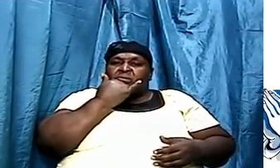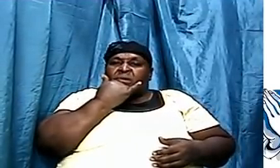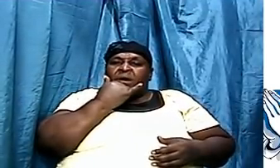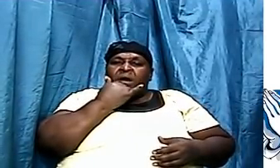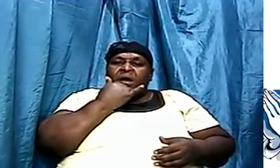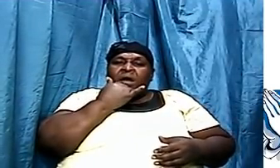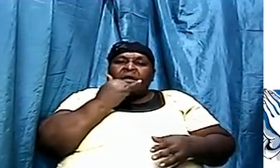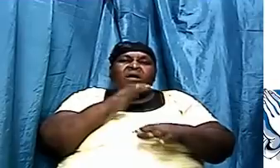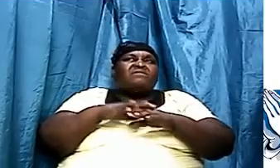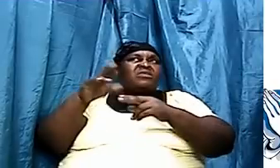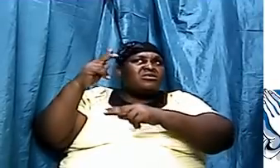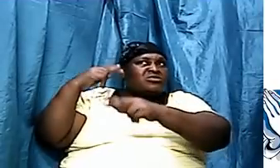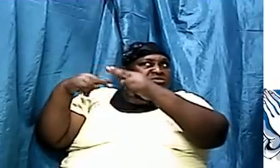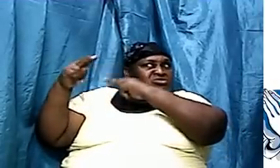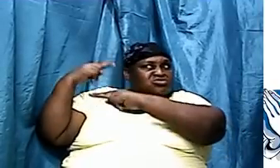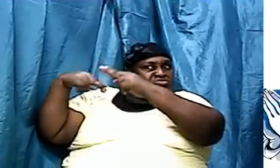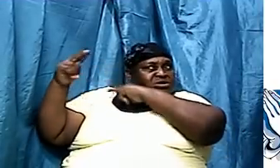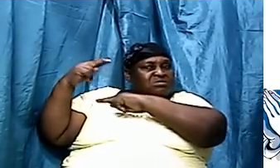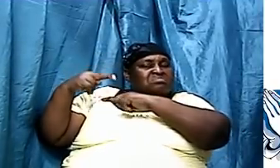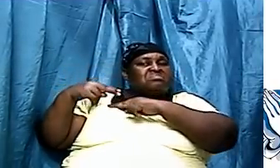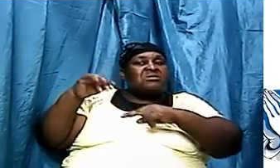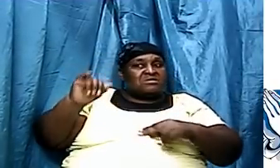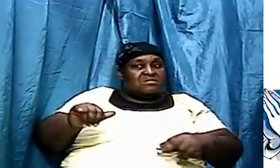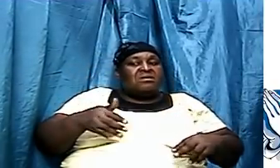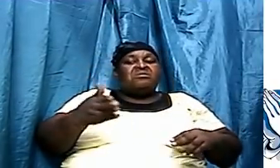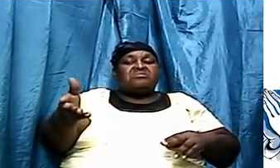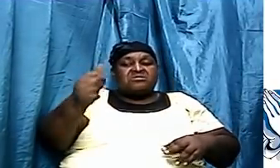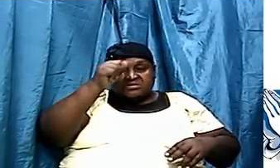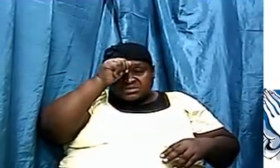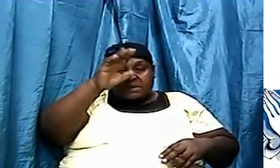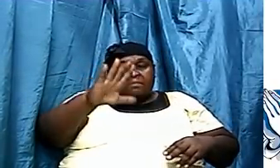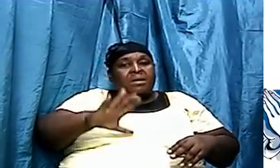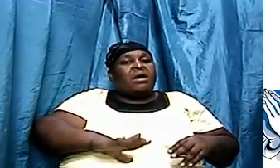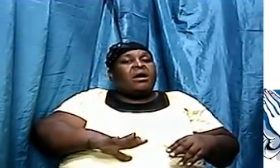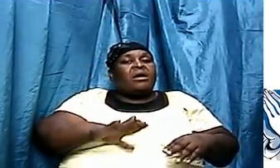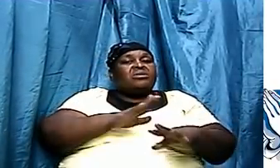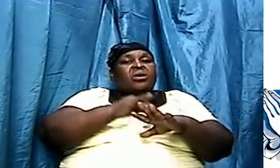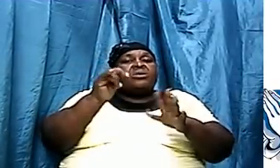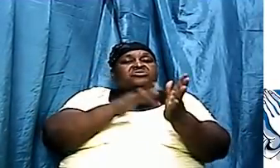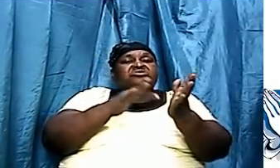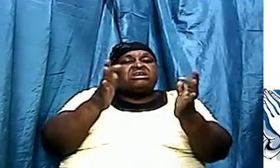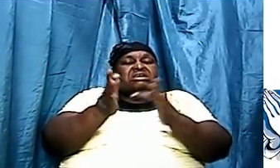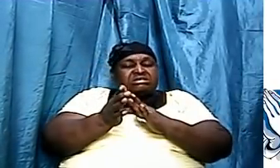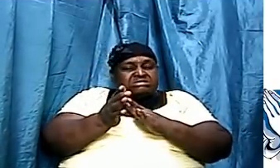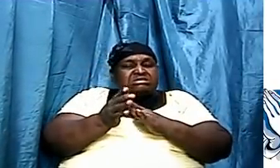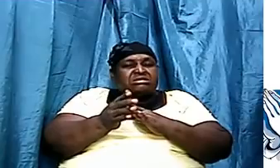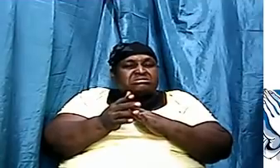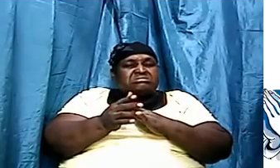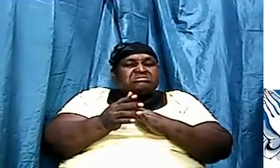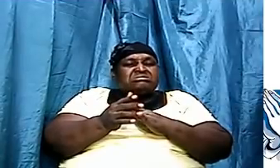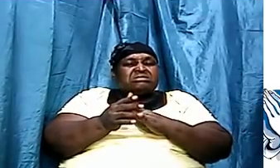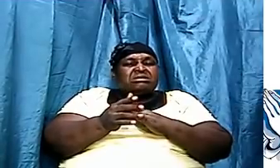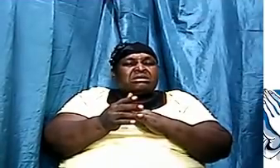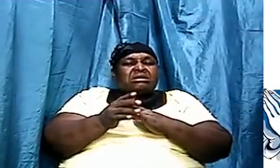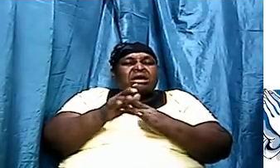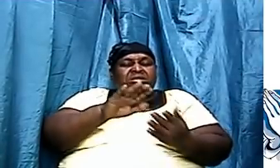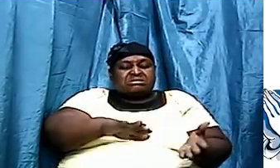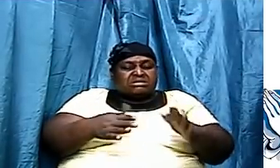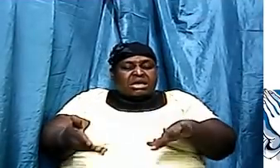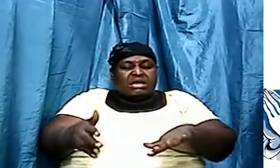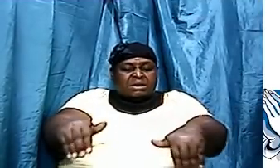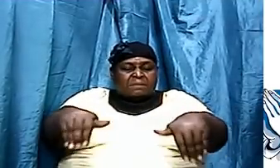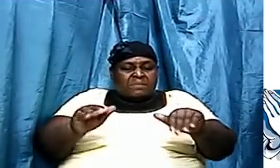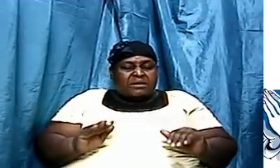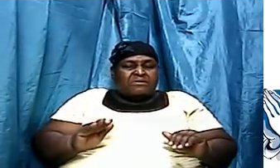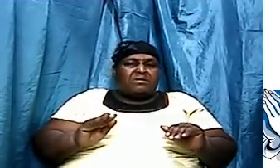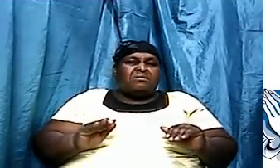there was a man called Jesus that existed. And he died, and he buried, and he was rose again the third day. Let's move